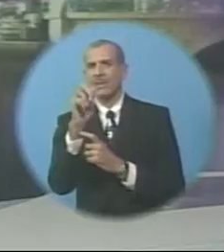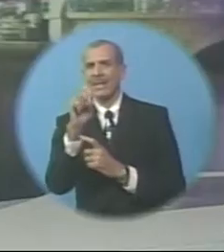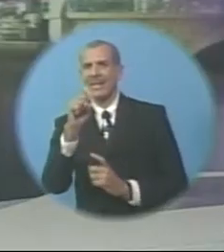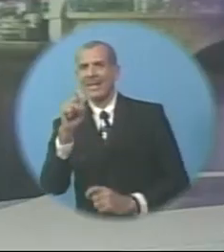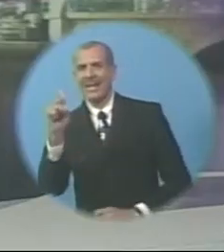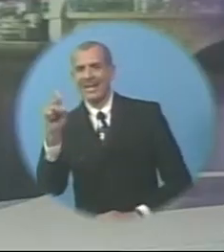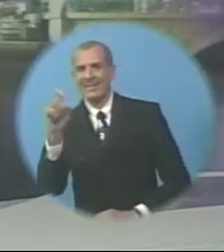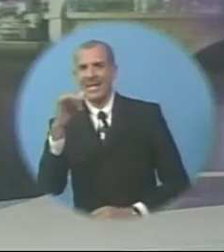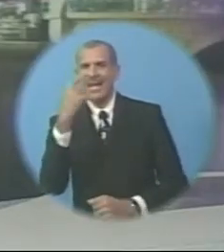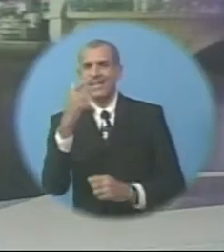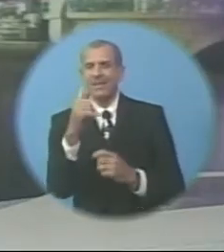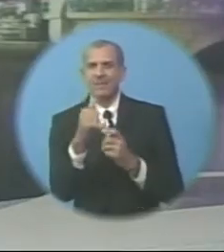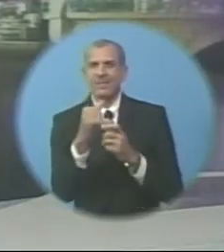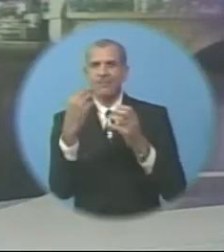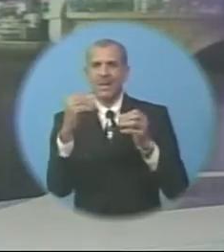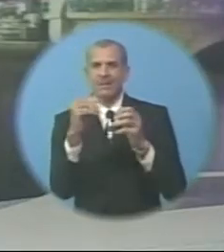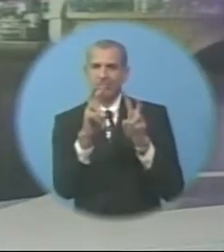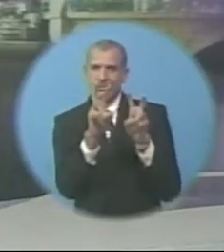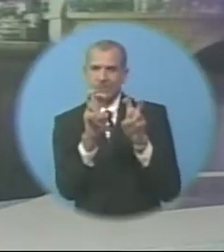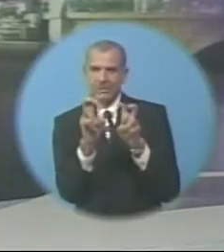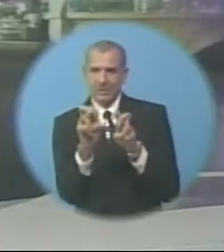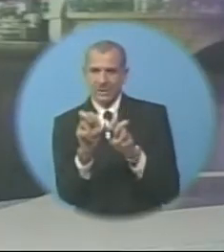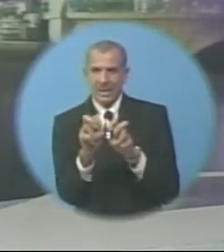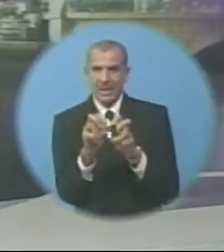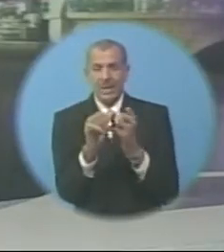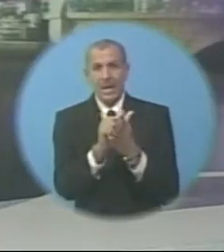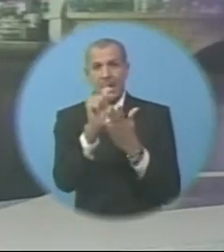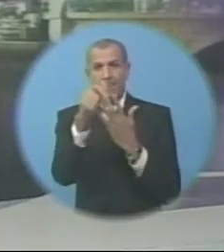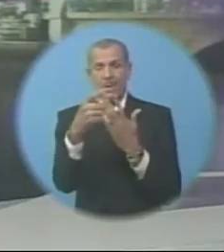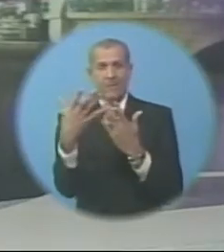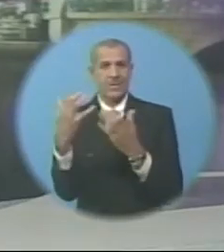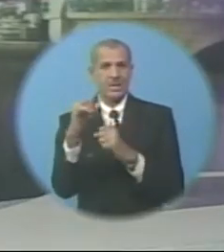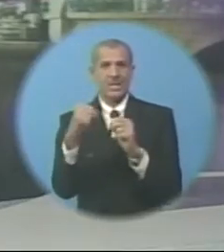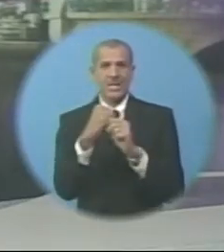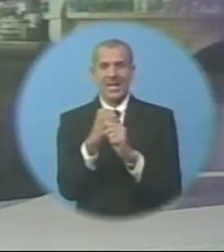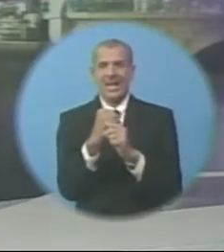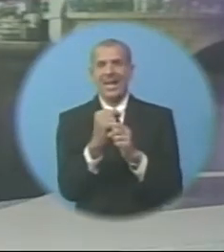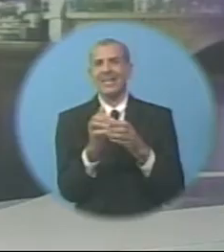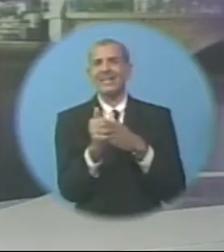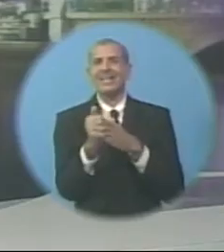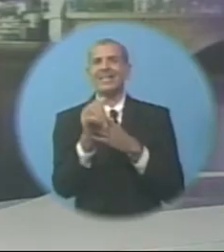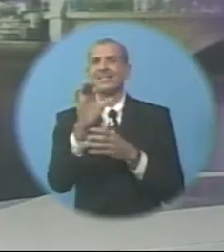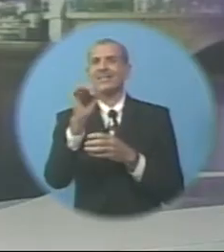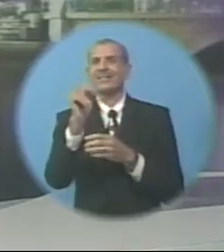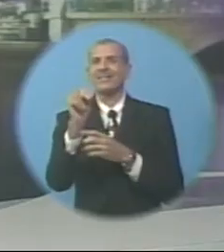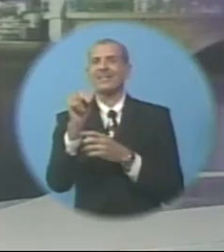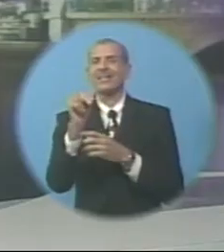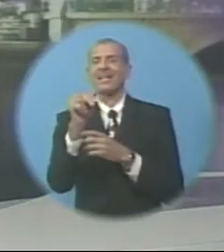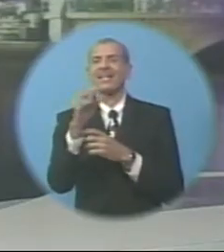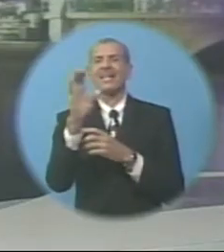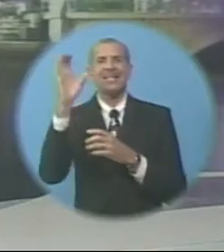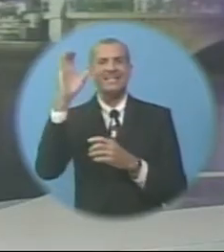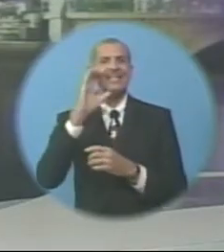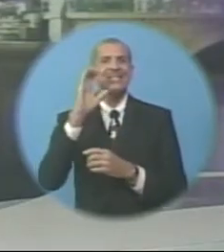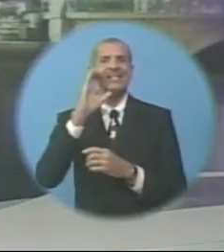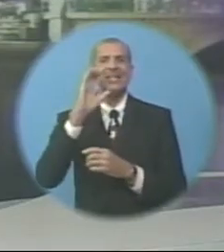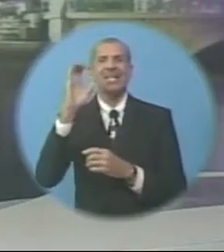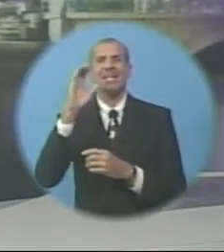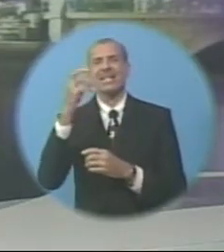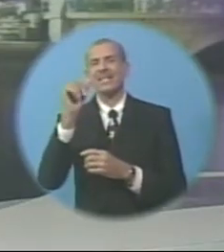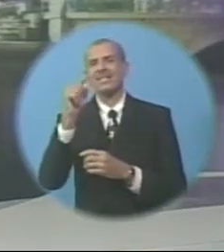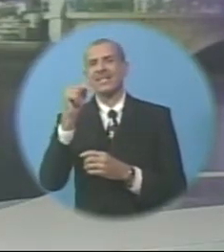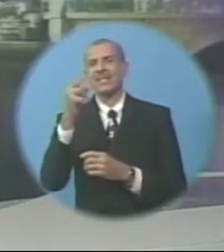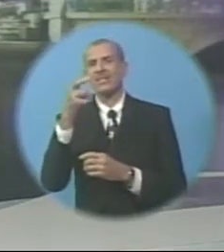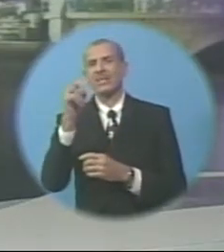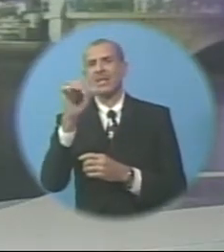mission follows a market research visit to Barbados in April this year Lead consultant of NexConnex Cecilia Saint-Hilaire said that the